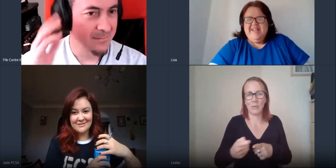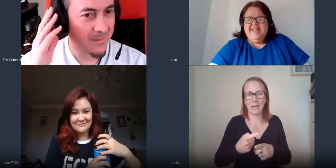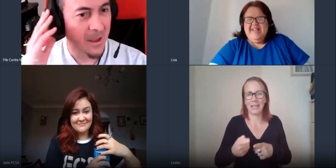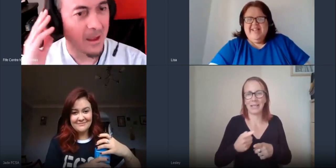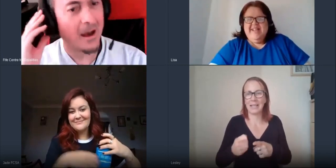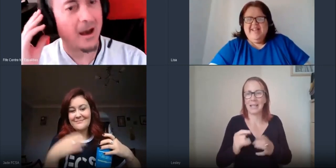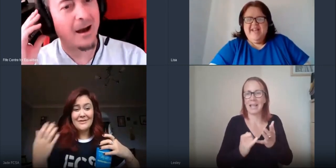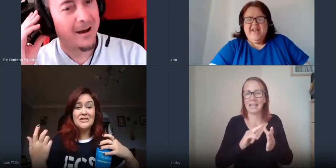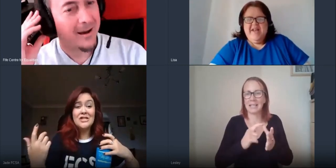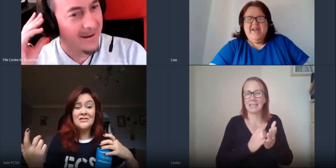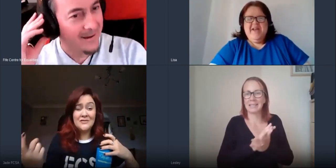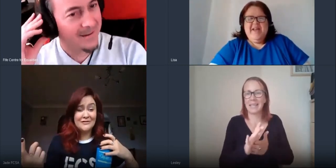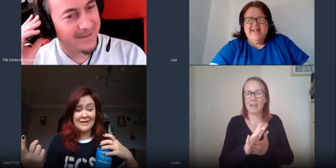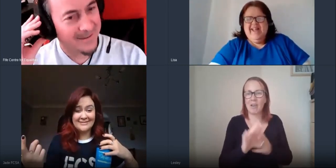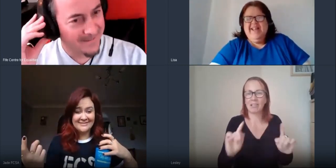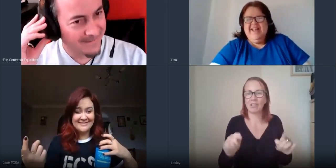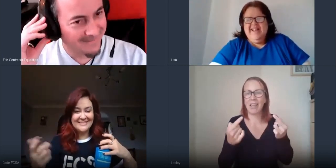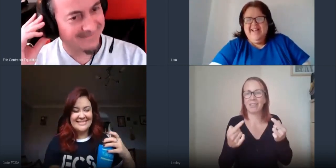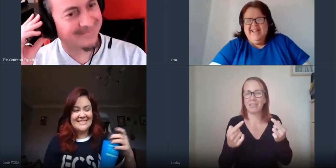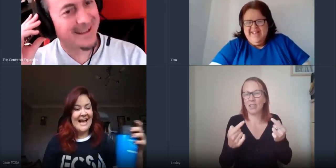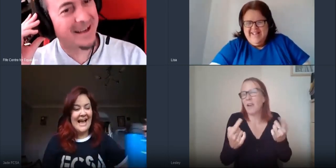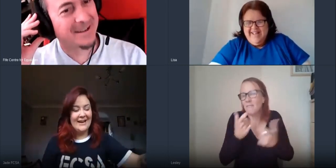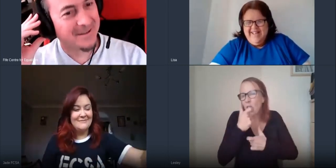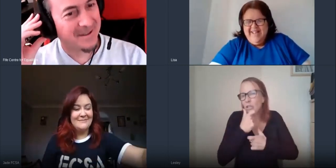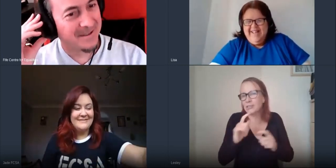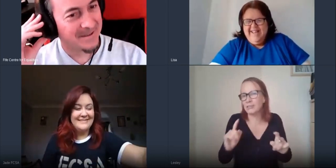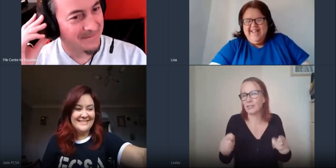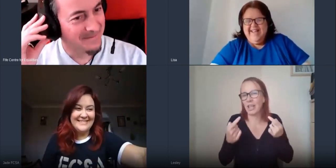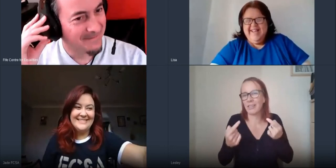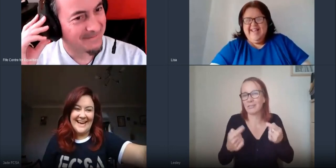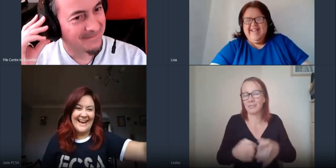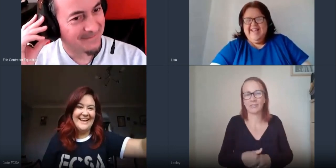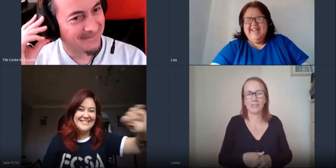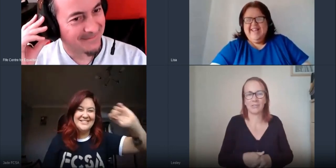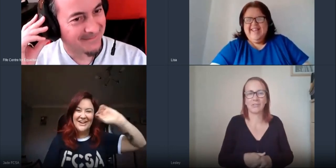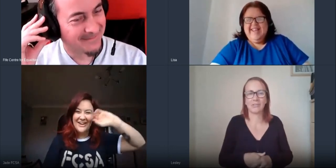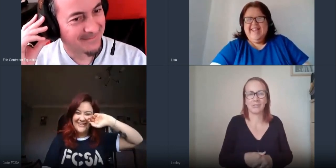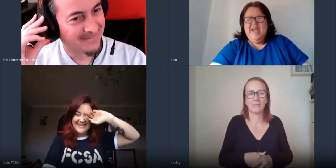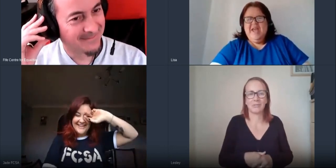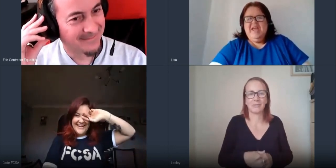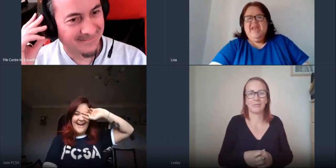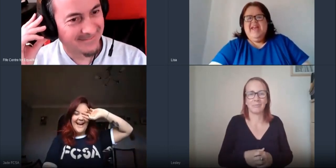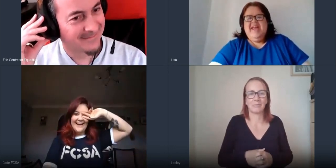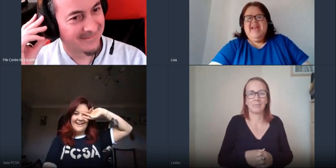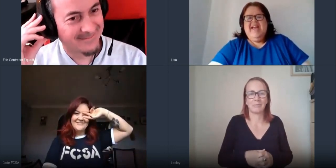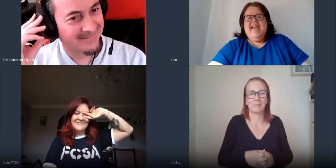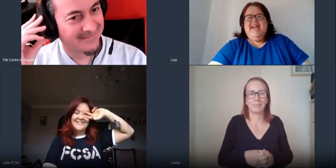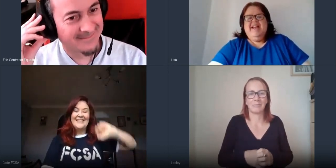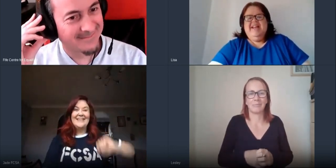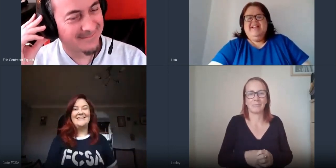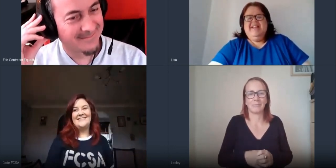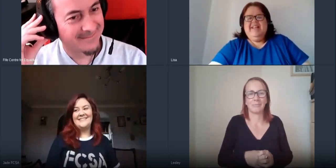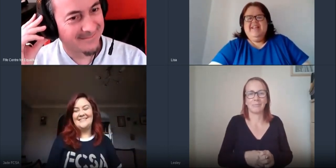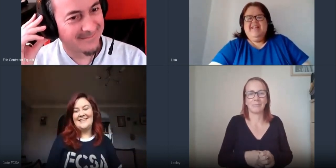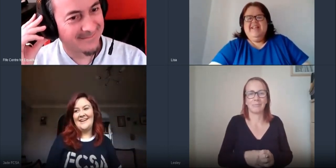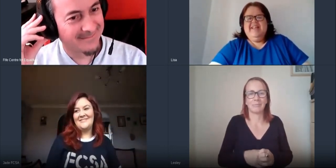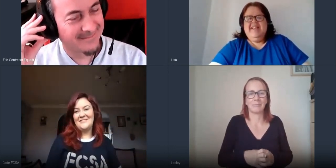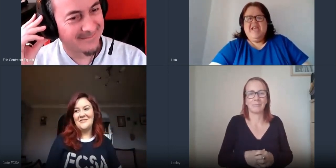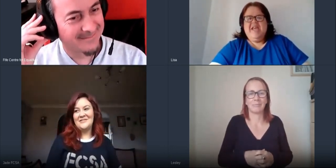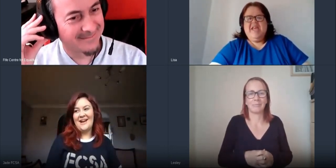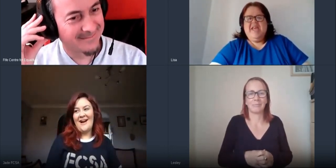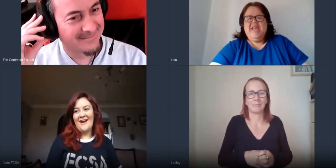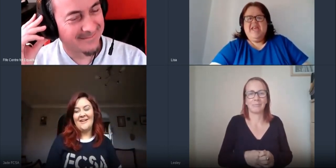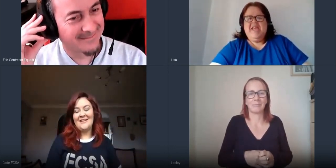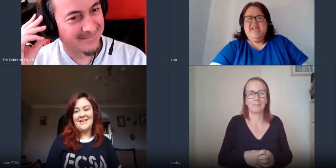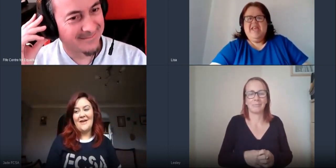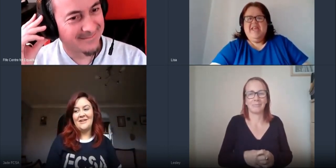just for fun excellent um yeah those